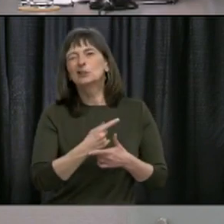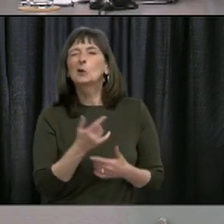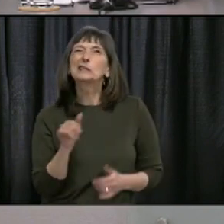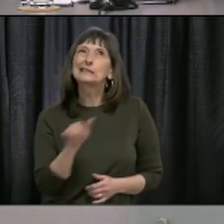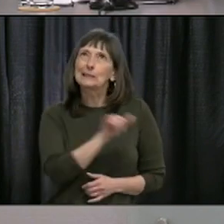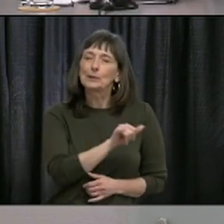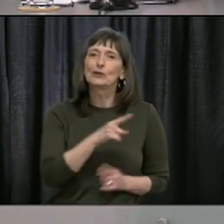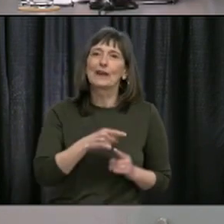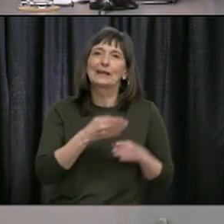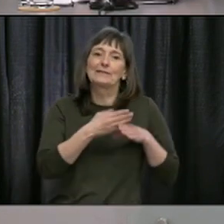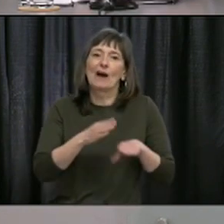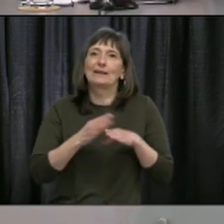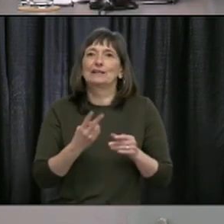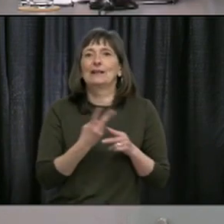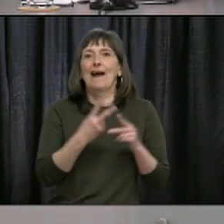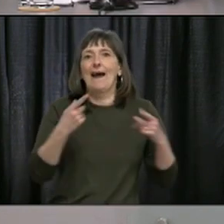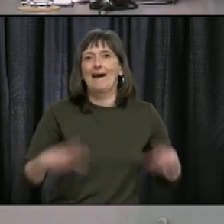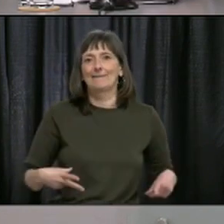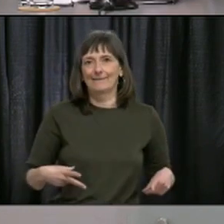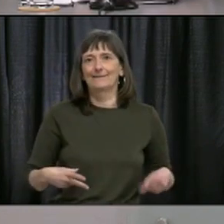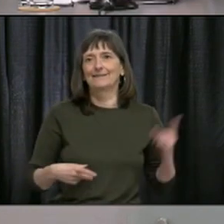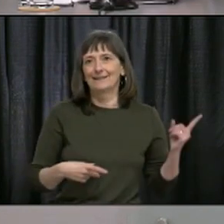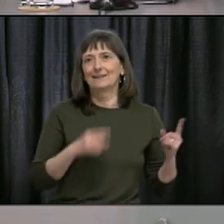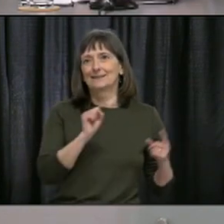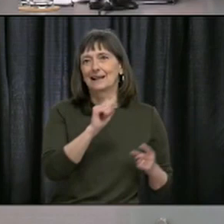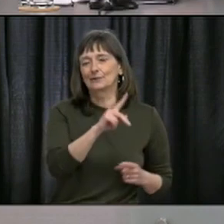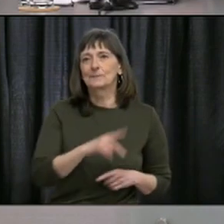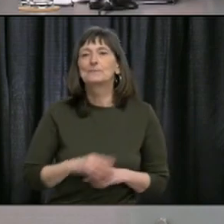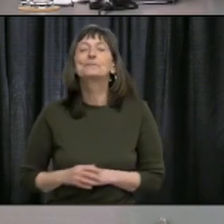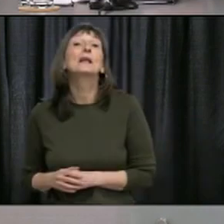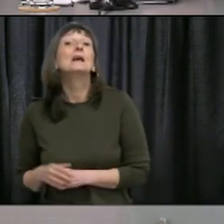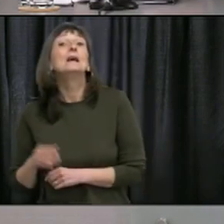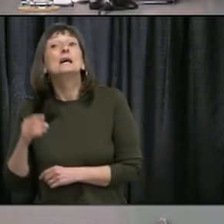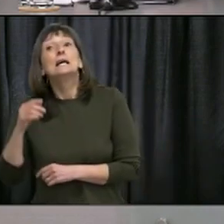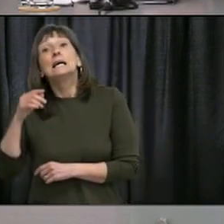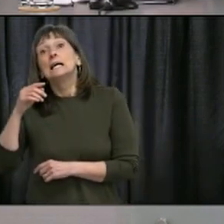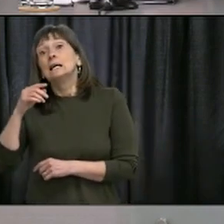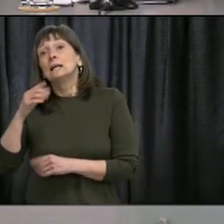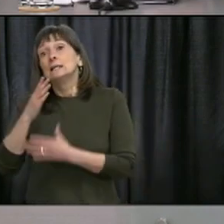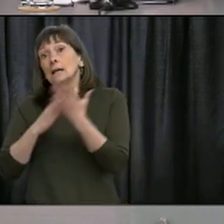the current recommendations and how does that change as people through the different levels?